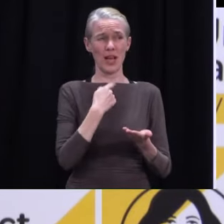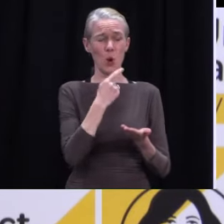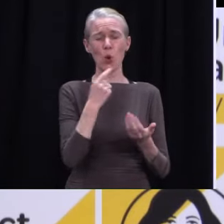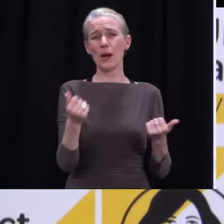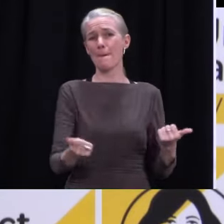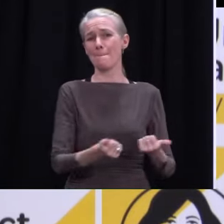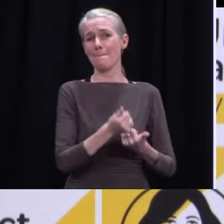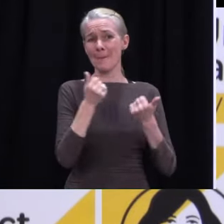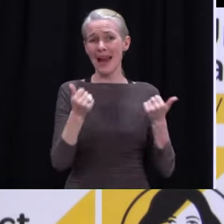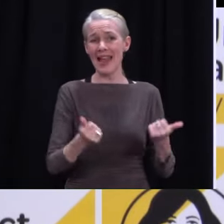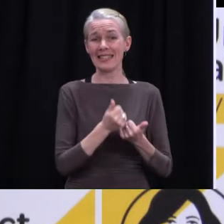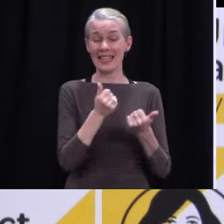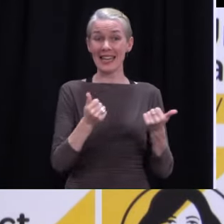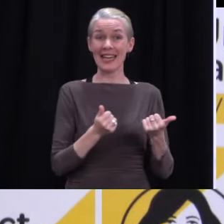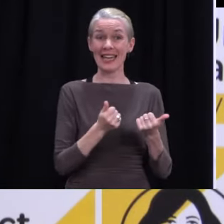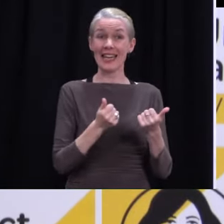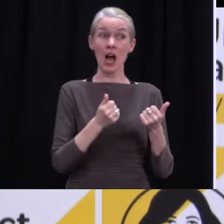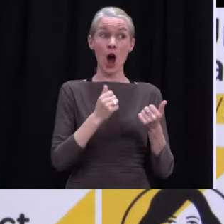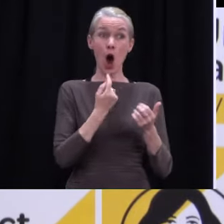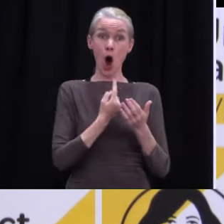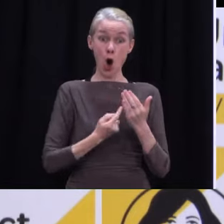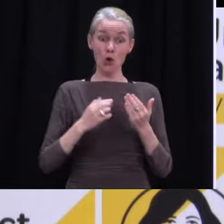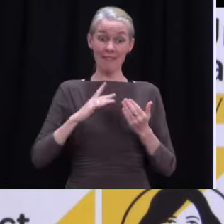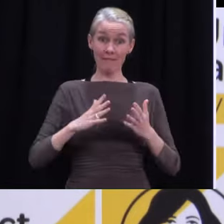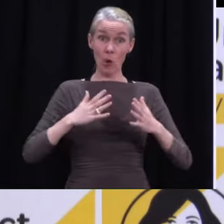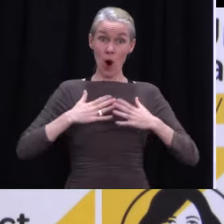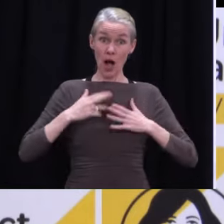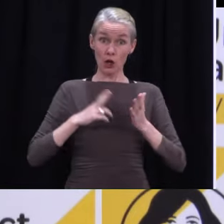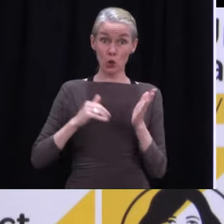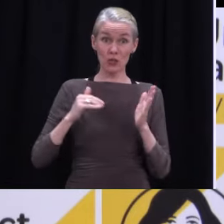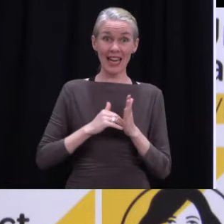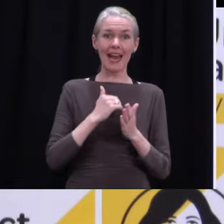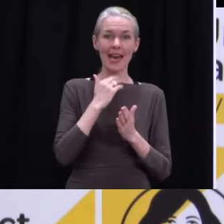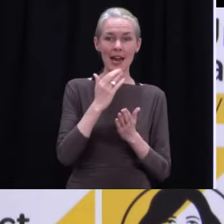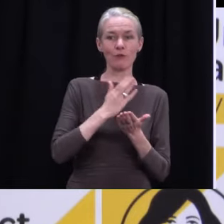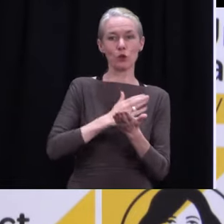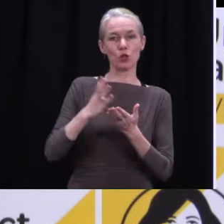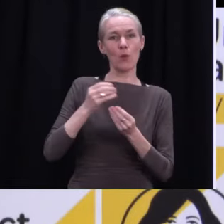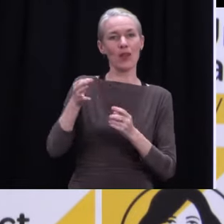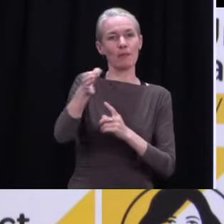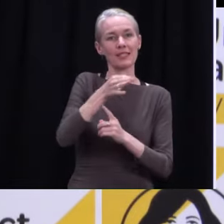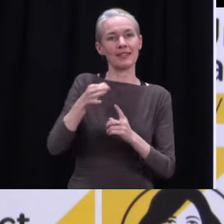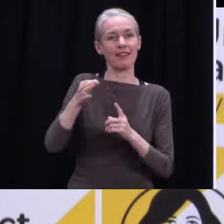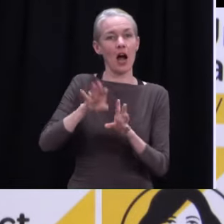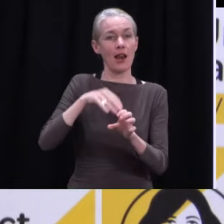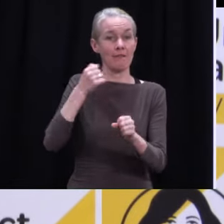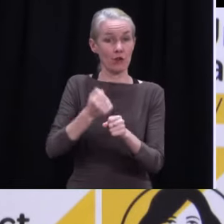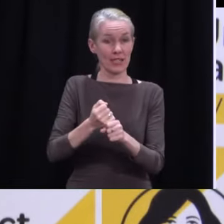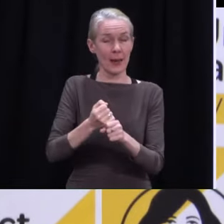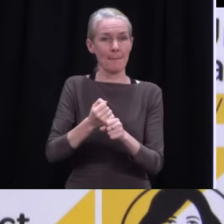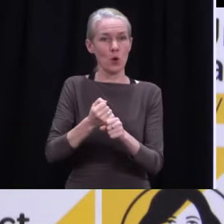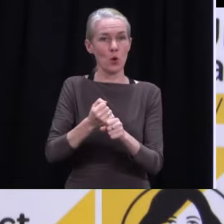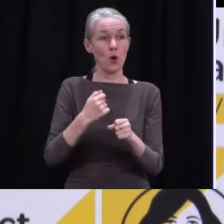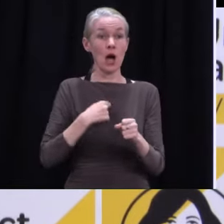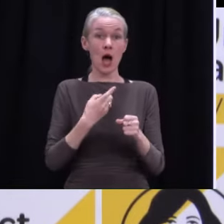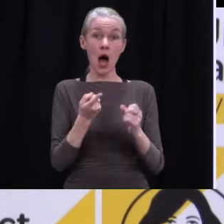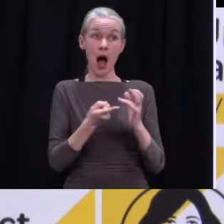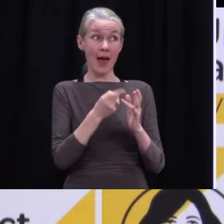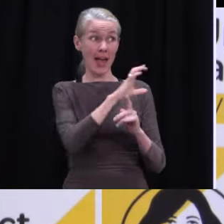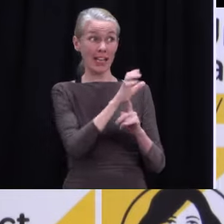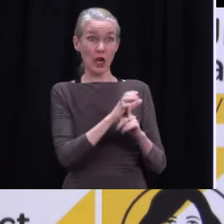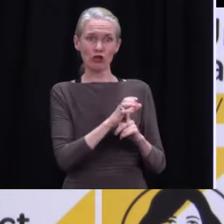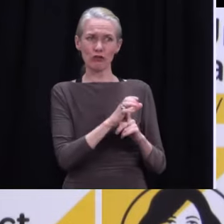we're able to supply to realm countries as well. We have ordered enough. That is not the issue for New Zealand. It is in some countries, but not here.